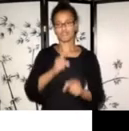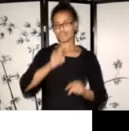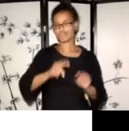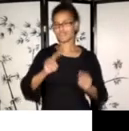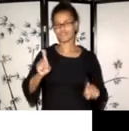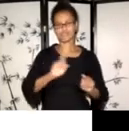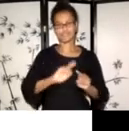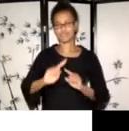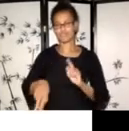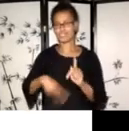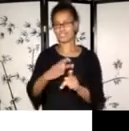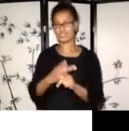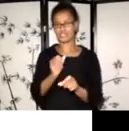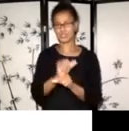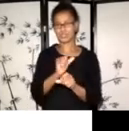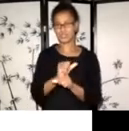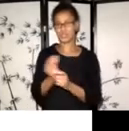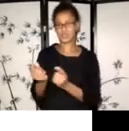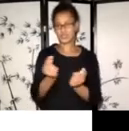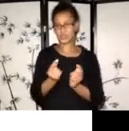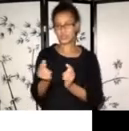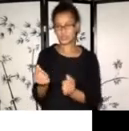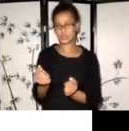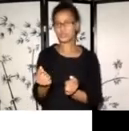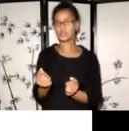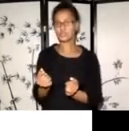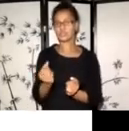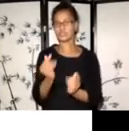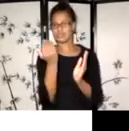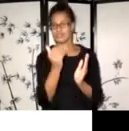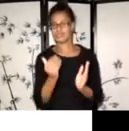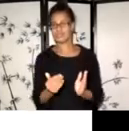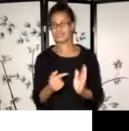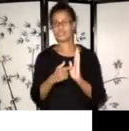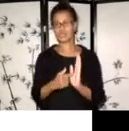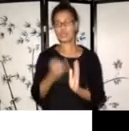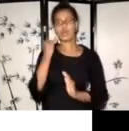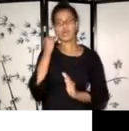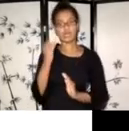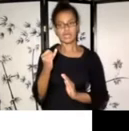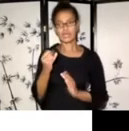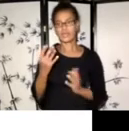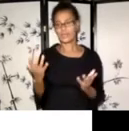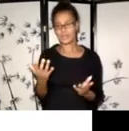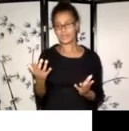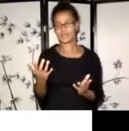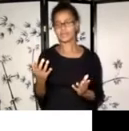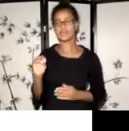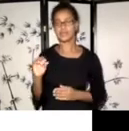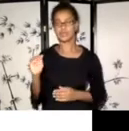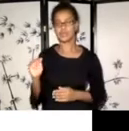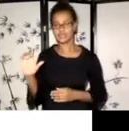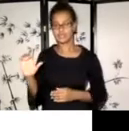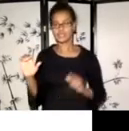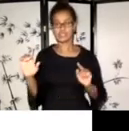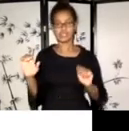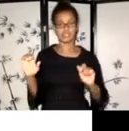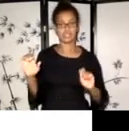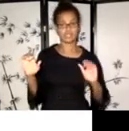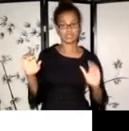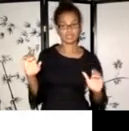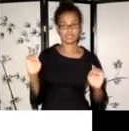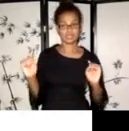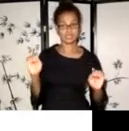Um, this is just to, to give you an idea of what you can come to the OAC and the TAC to apply for.